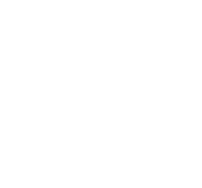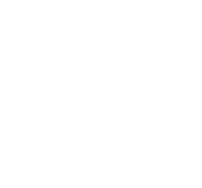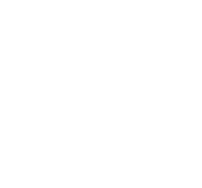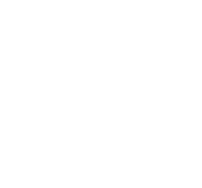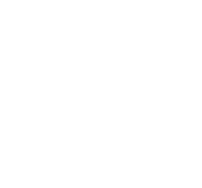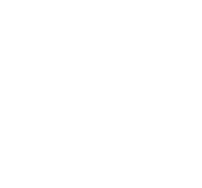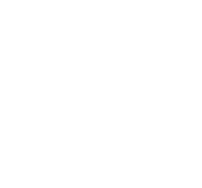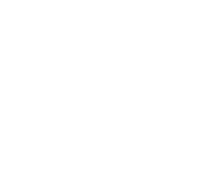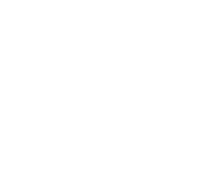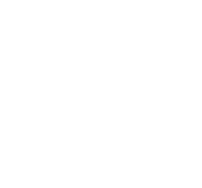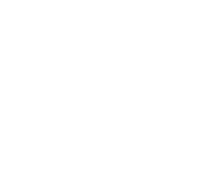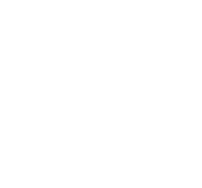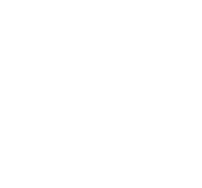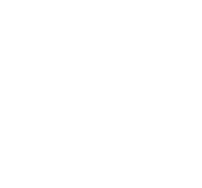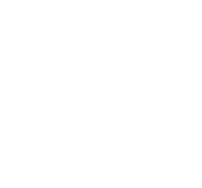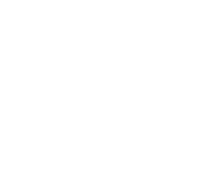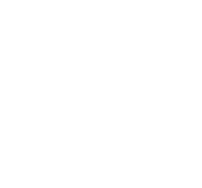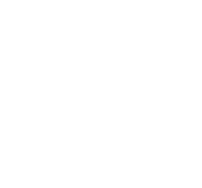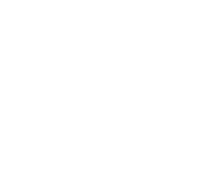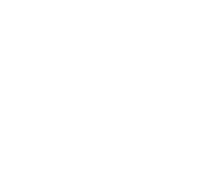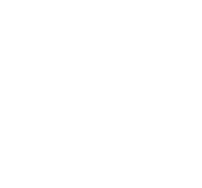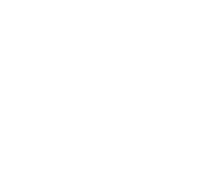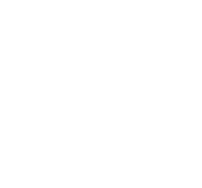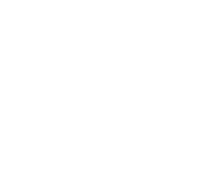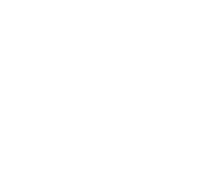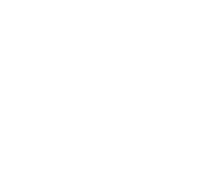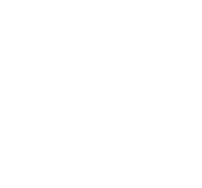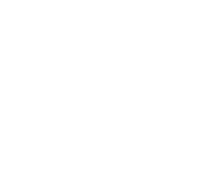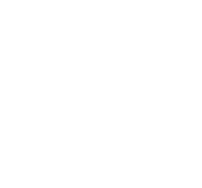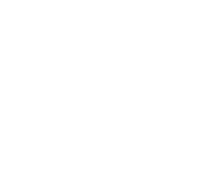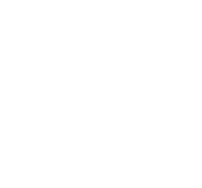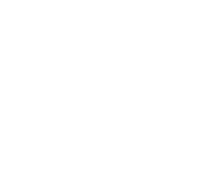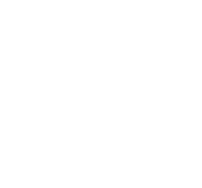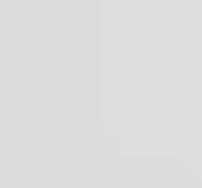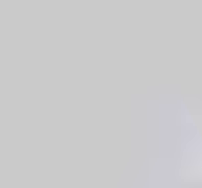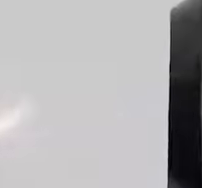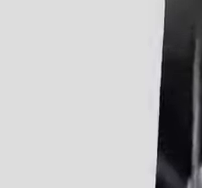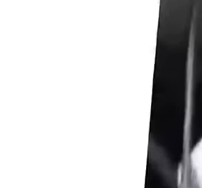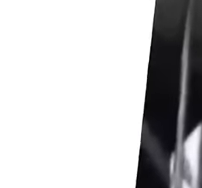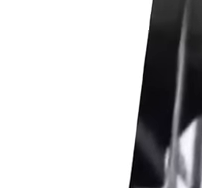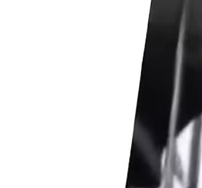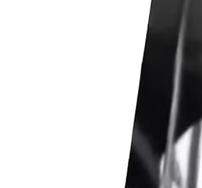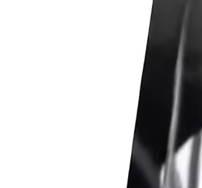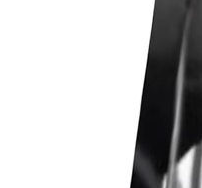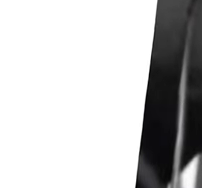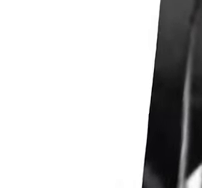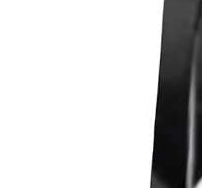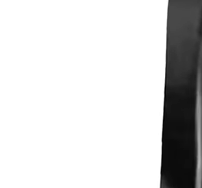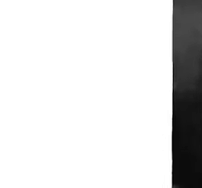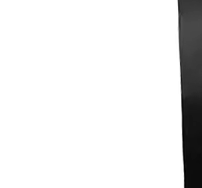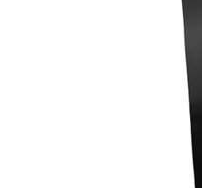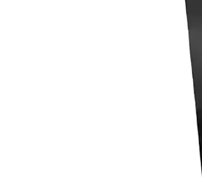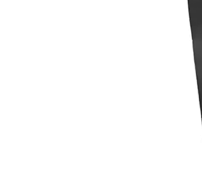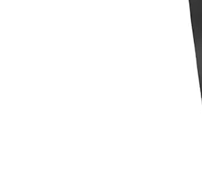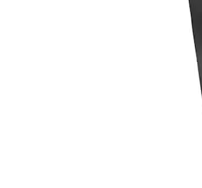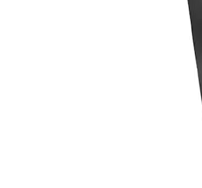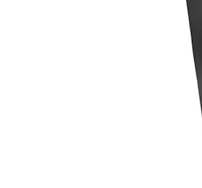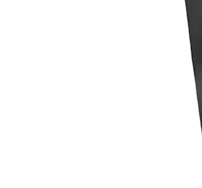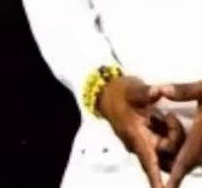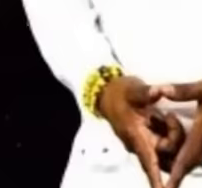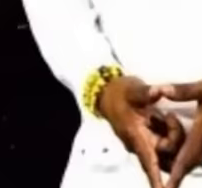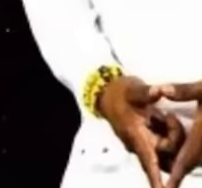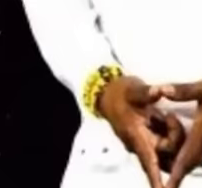Come, feel the energy as we reignite the Calypso magic. Experience magic of live